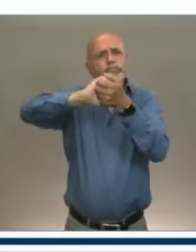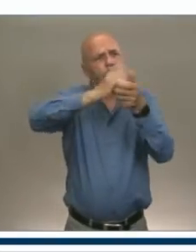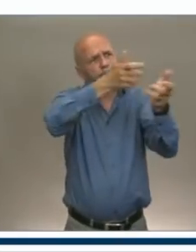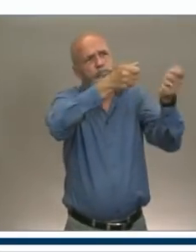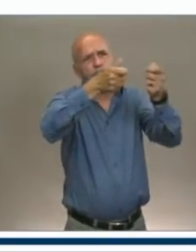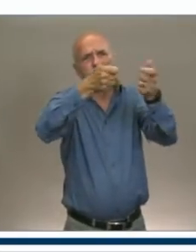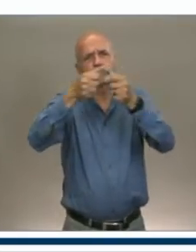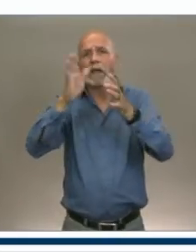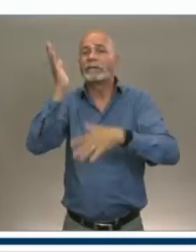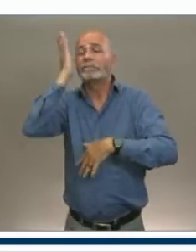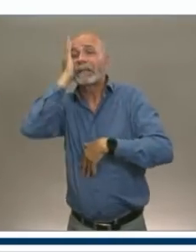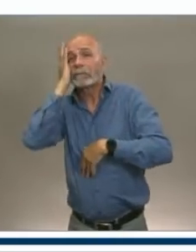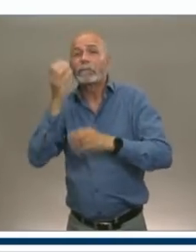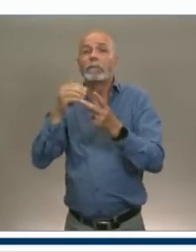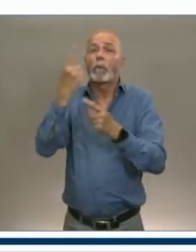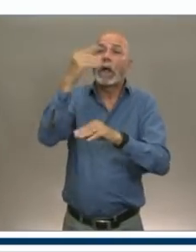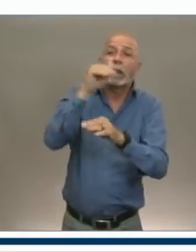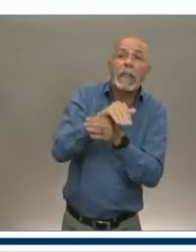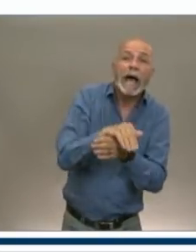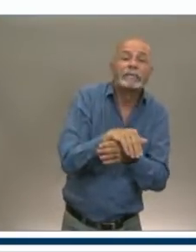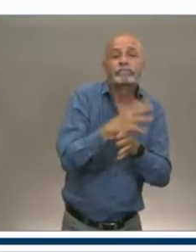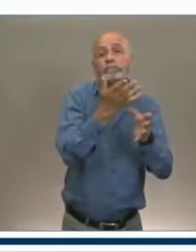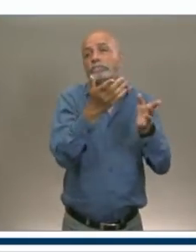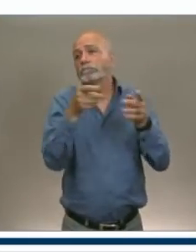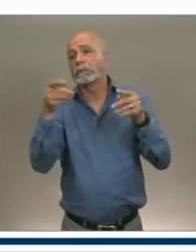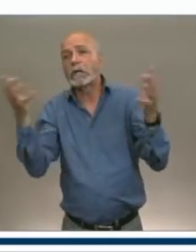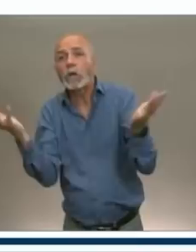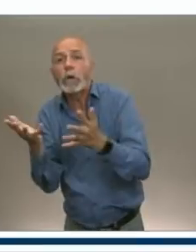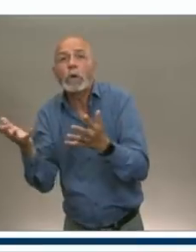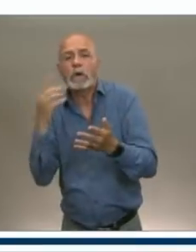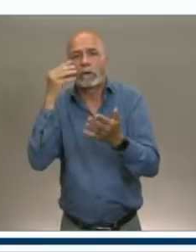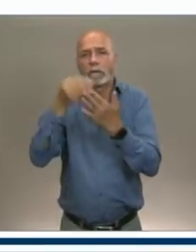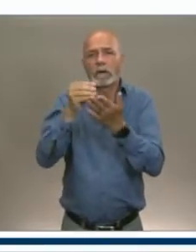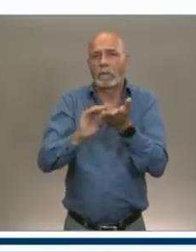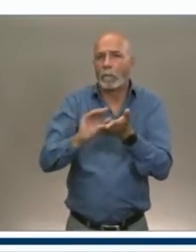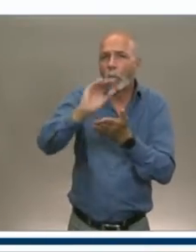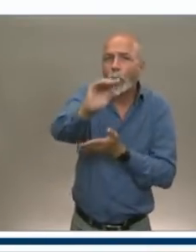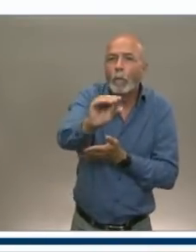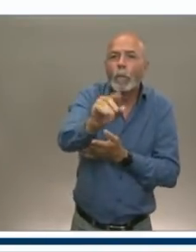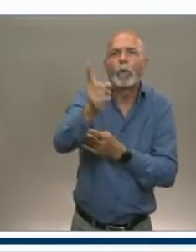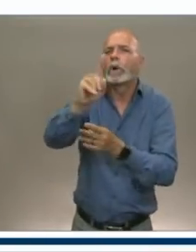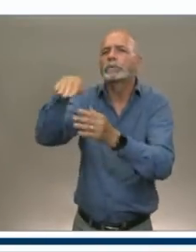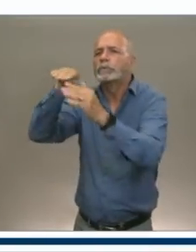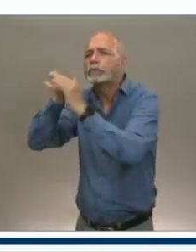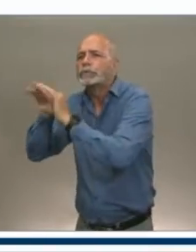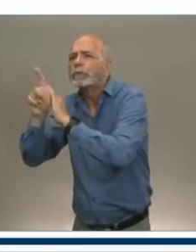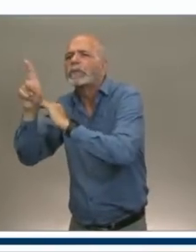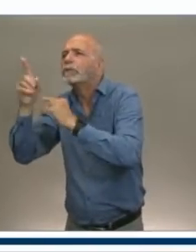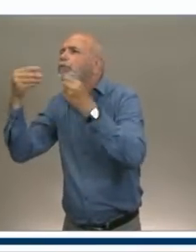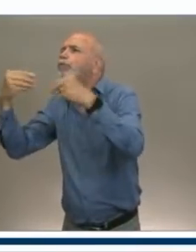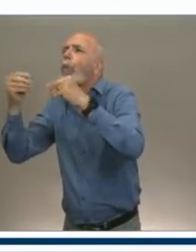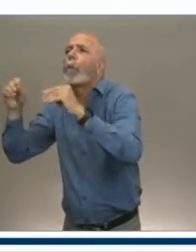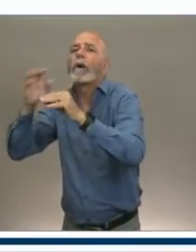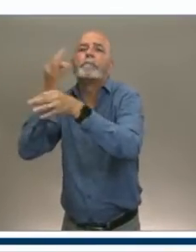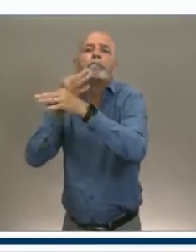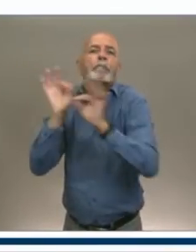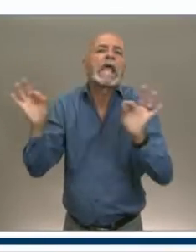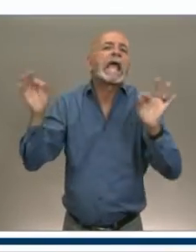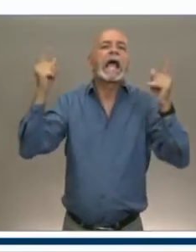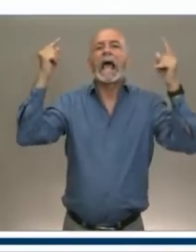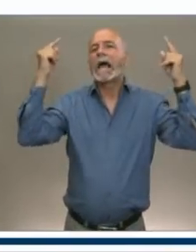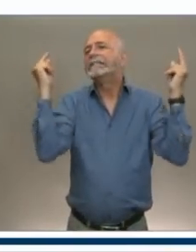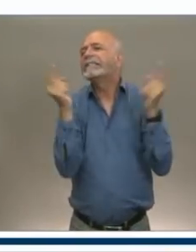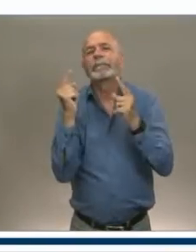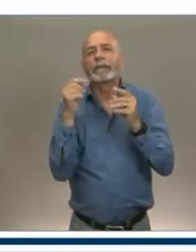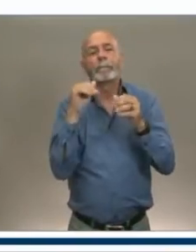passes to this attraction or that attraction. You know, you can, they can, a hotel operator there